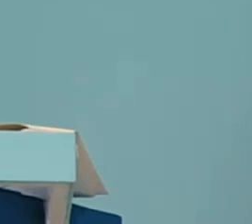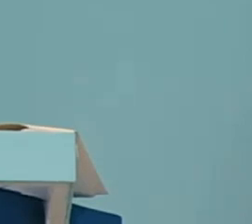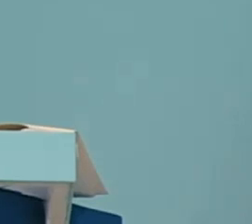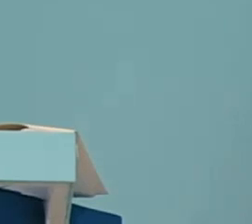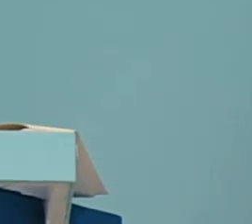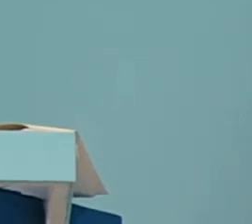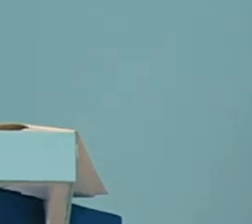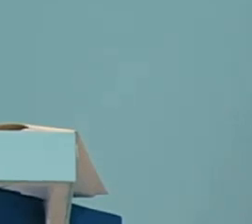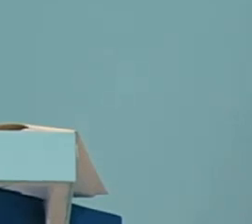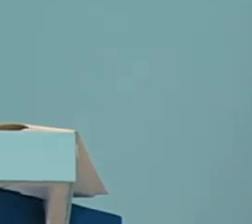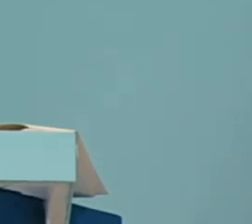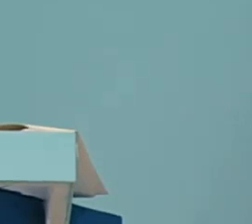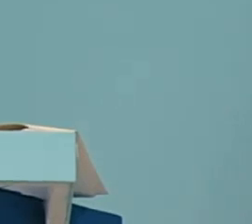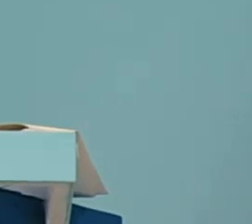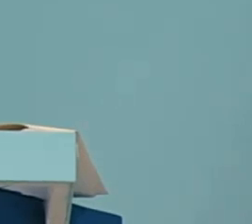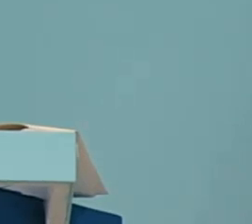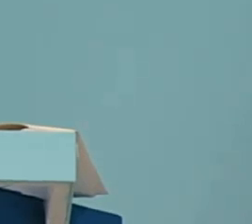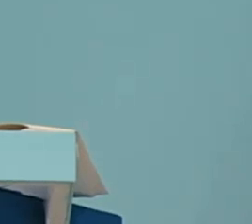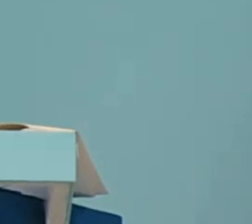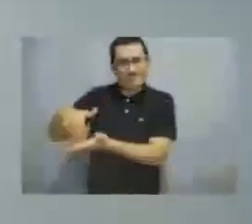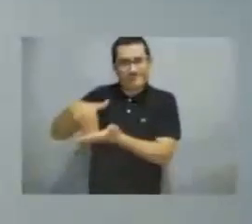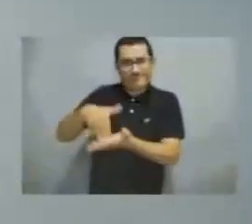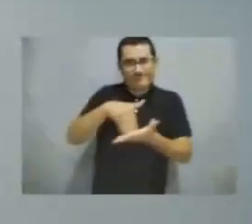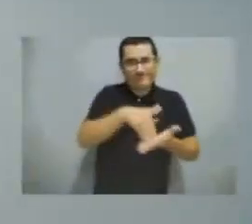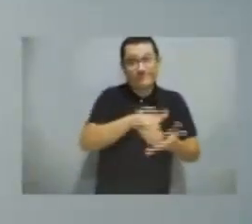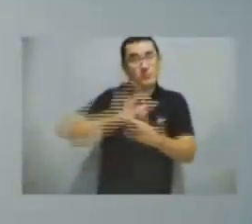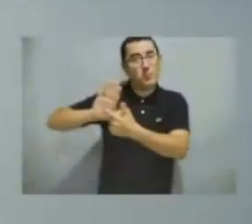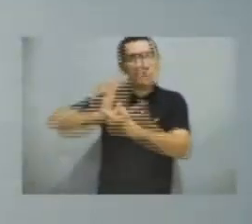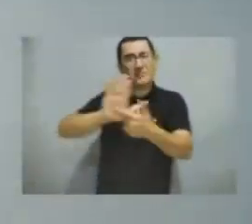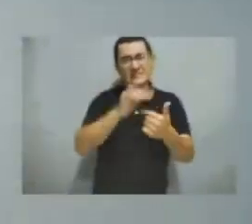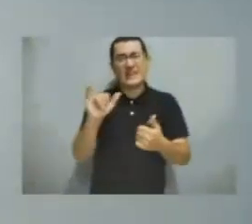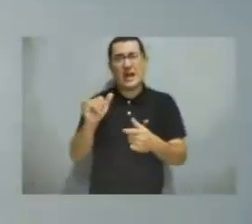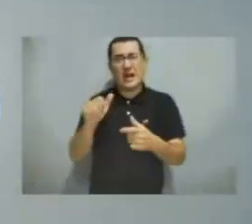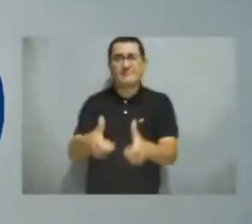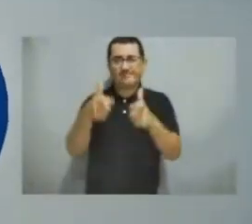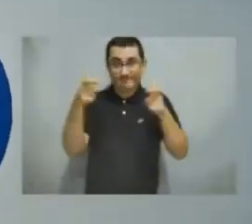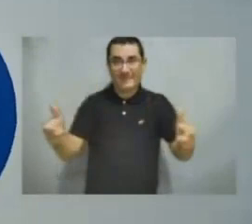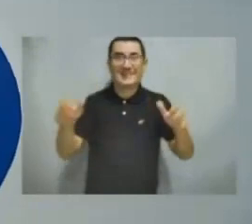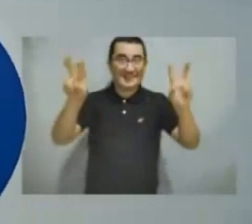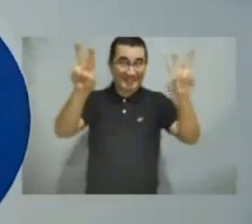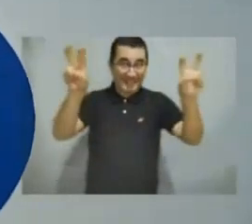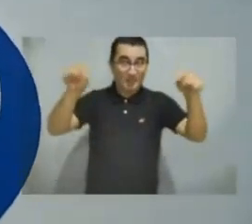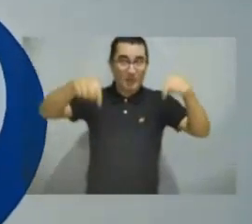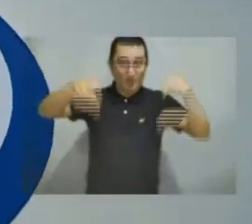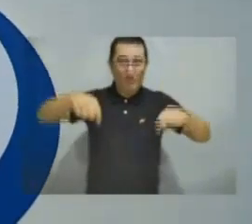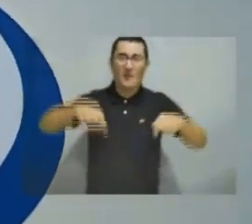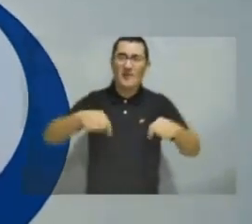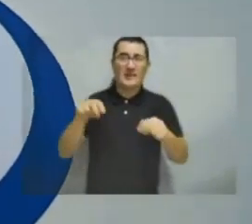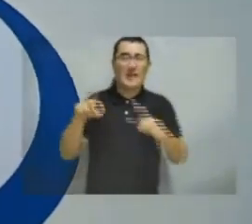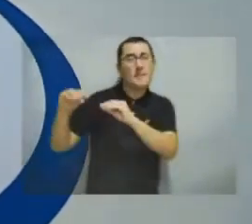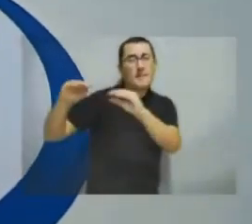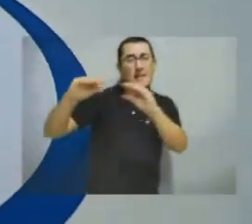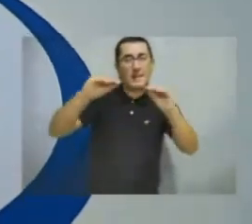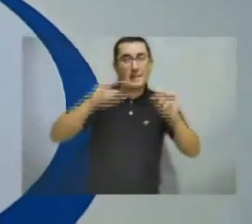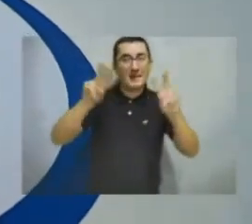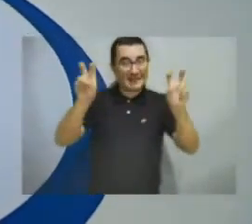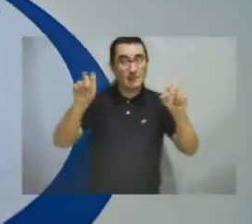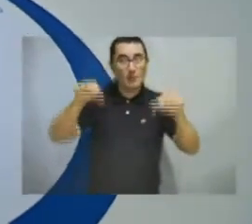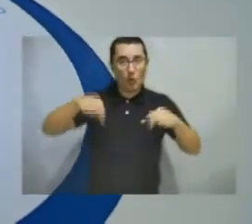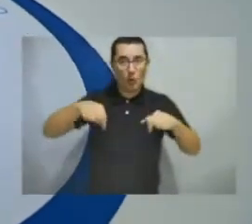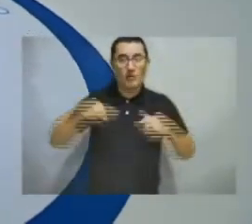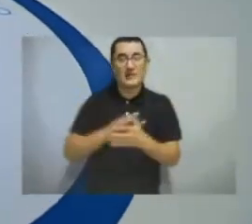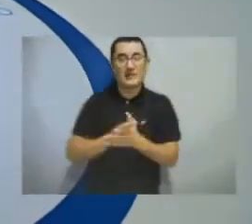right? With the presentations of our guest speakers, we have actually tackled a good chunk of what we wanted to talk about so much today